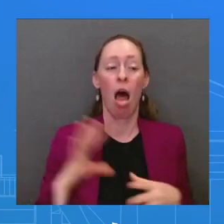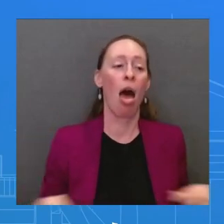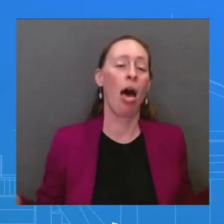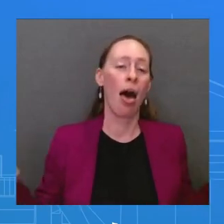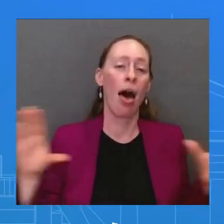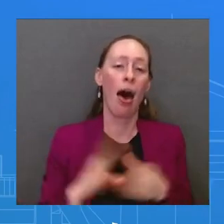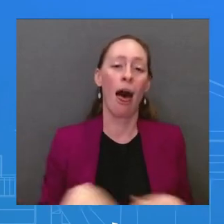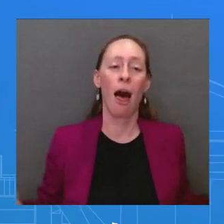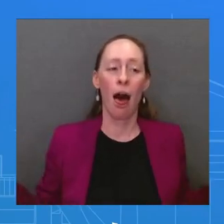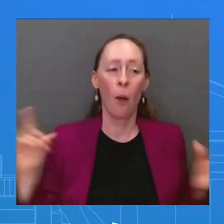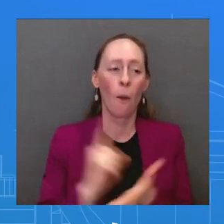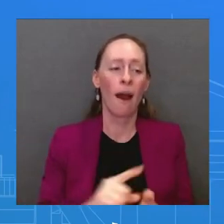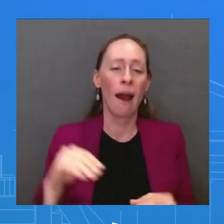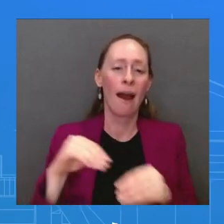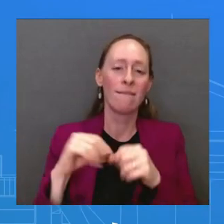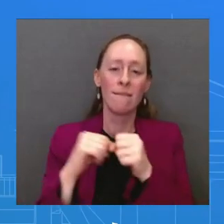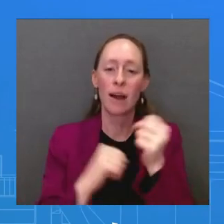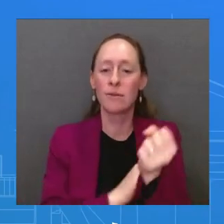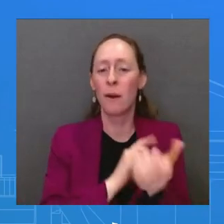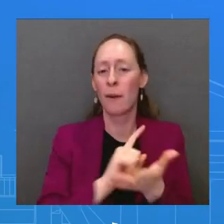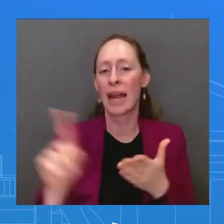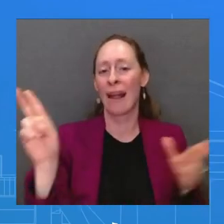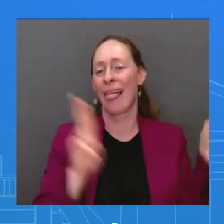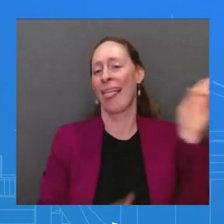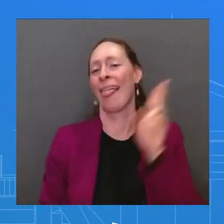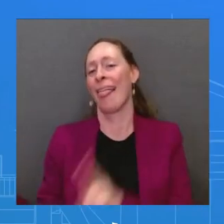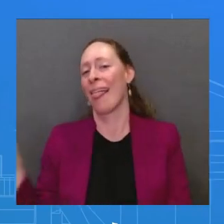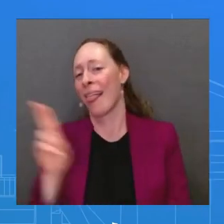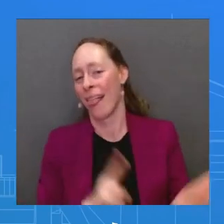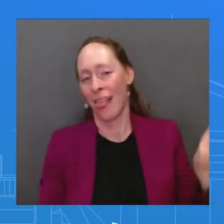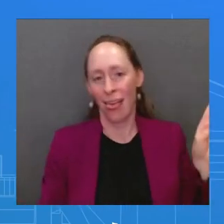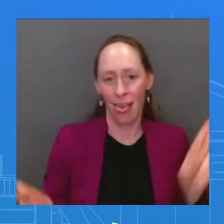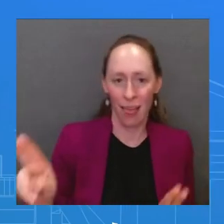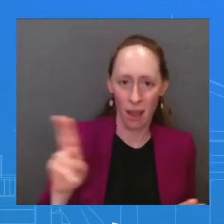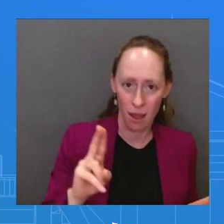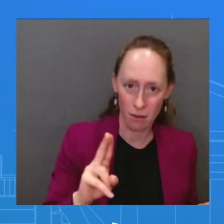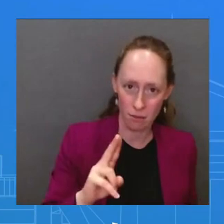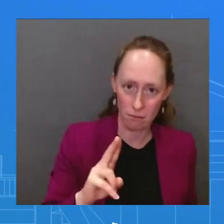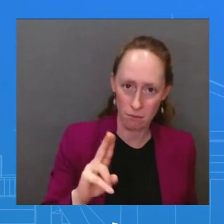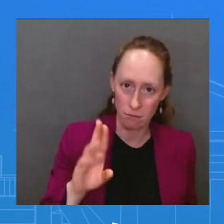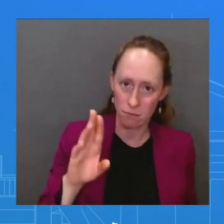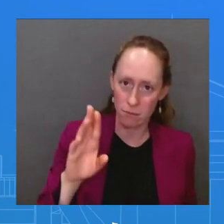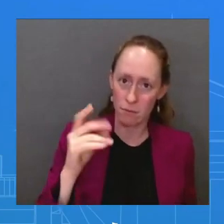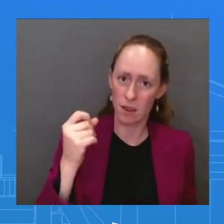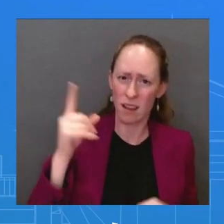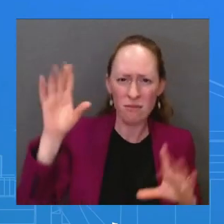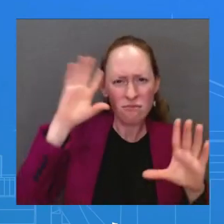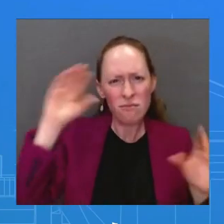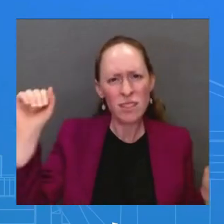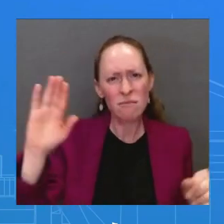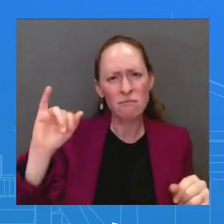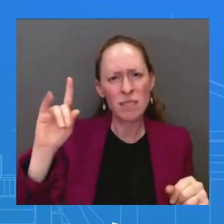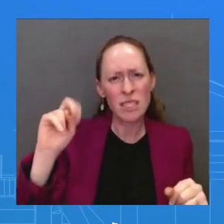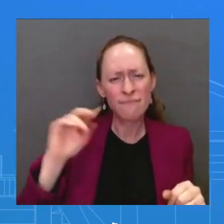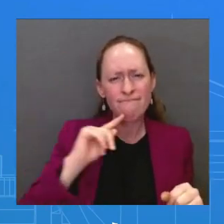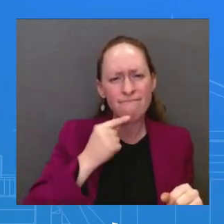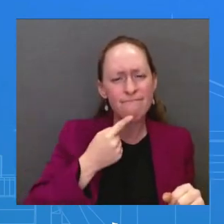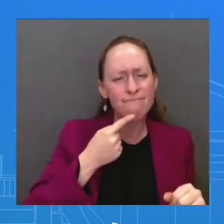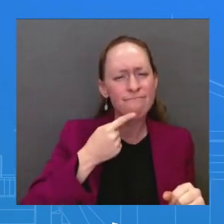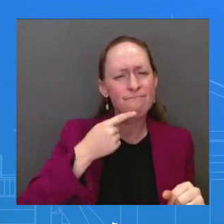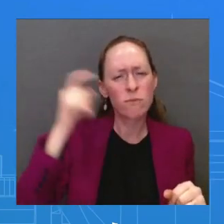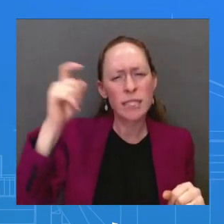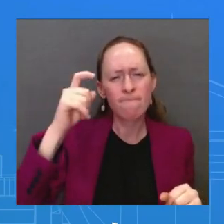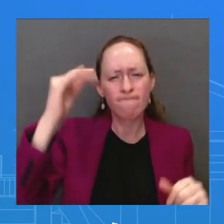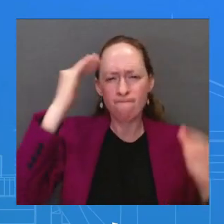legislation in a bipartisan way because of his wisdom, because of his experience. And now we have Infrastructure Decade. And it doesn't stop there.